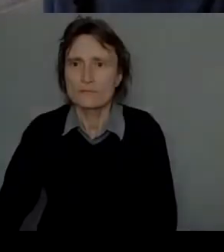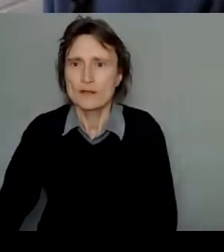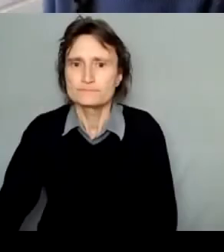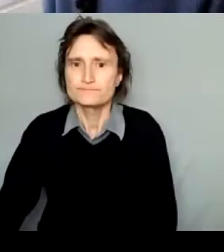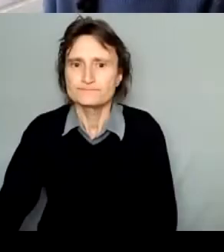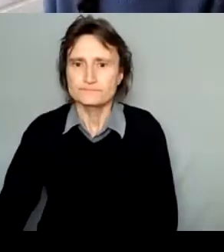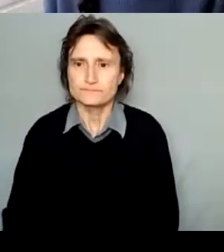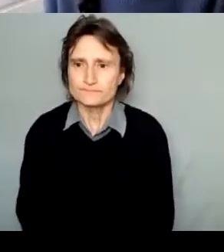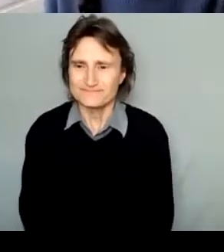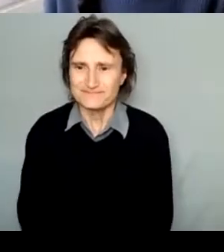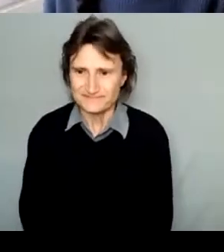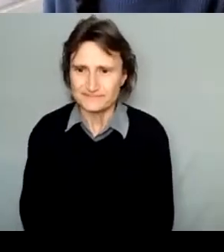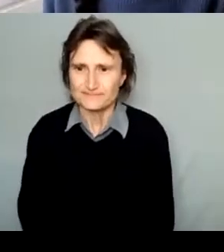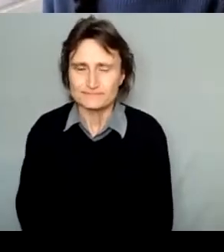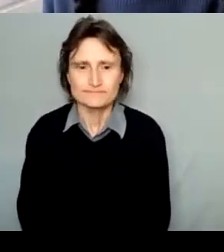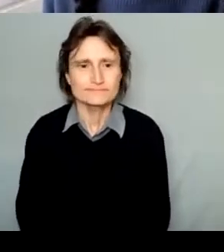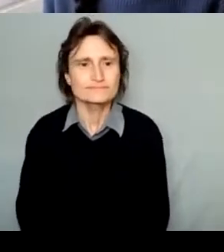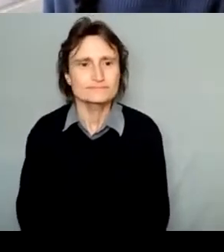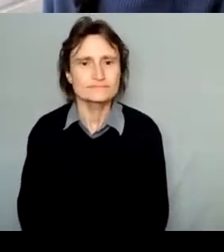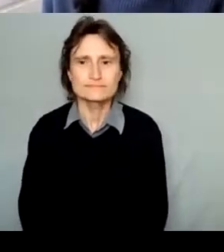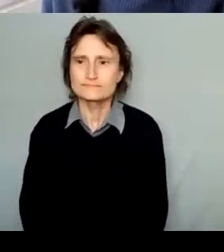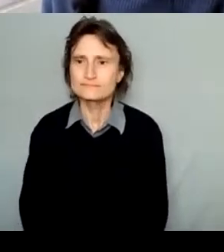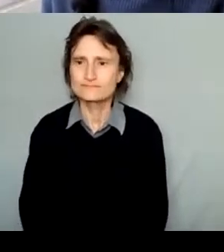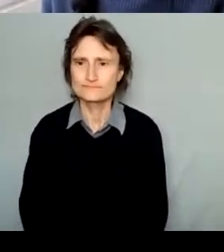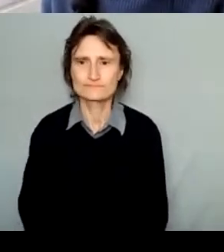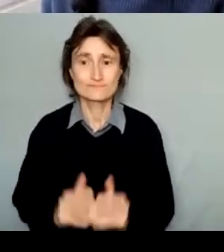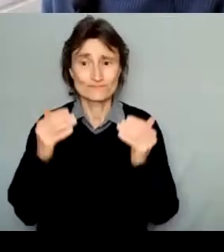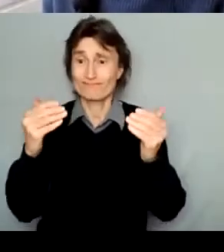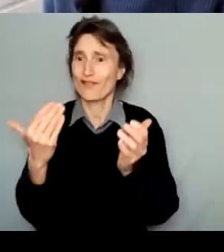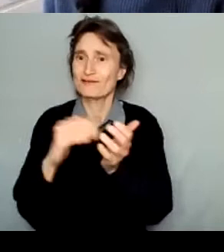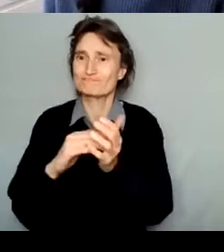Okay, awesome. All right, we'll jump back in here.